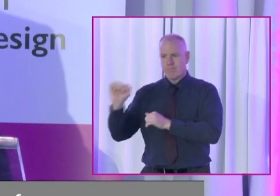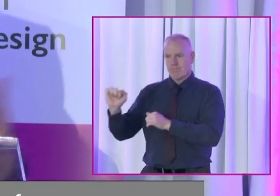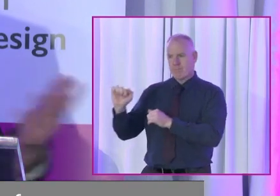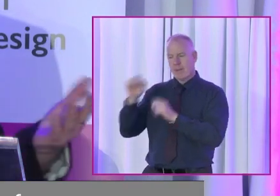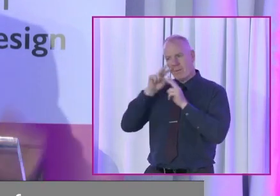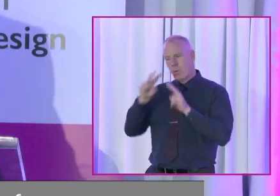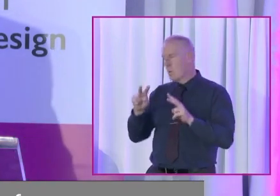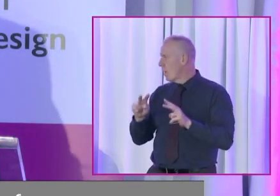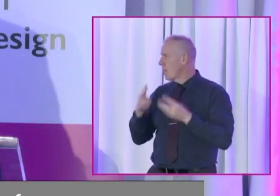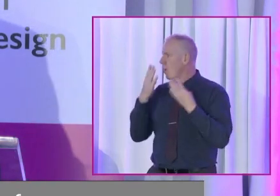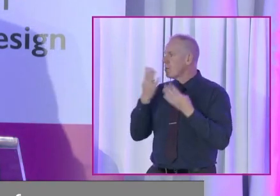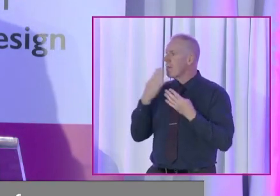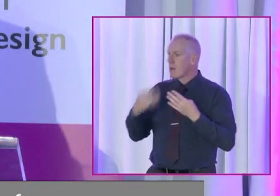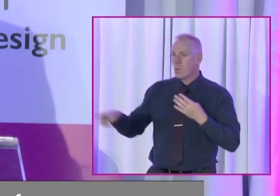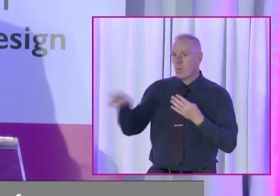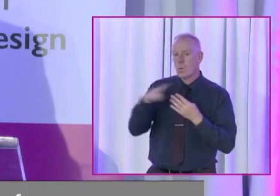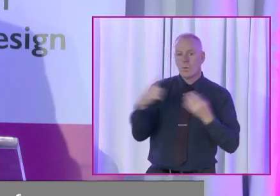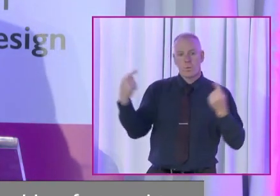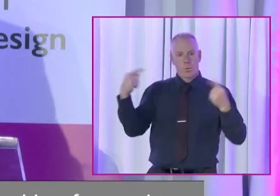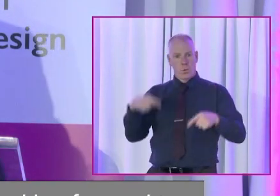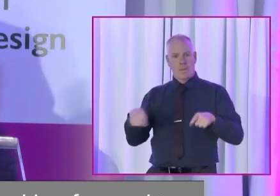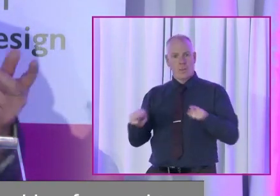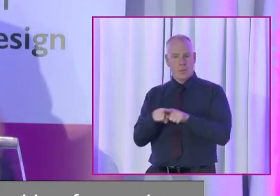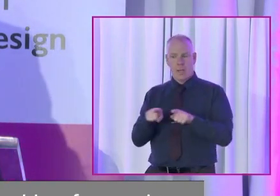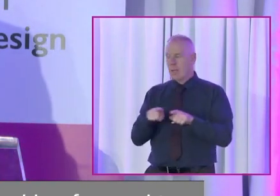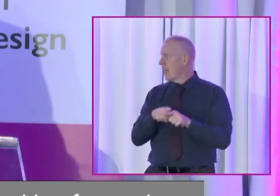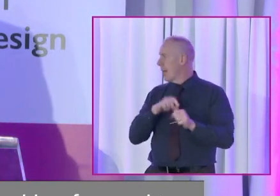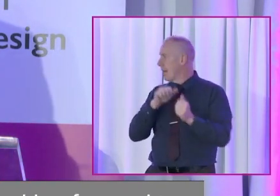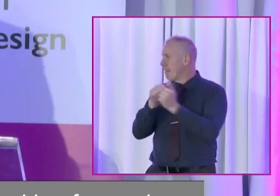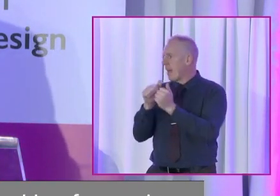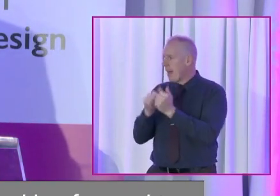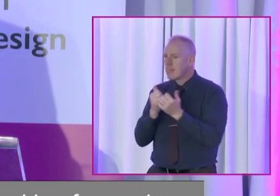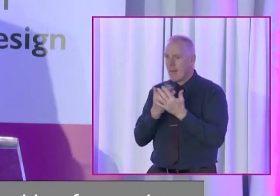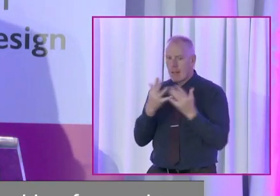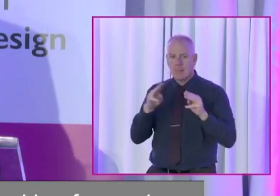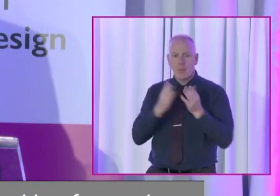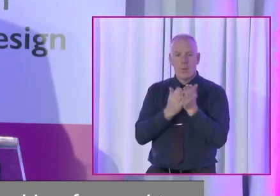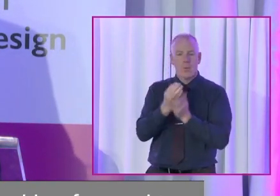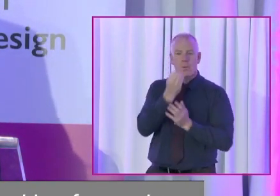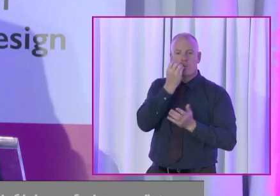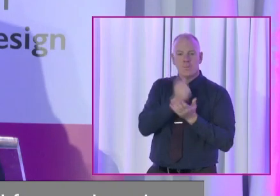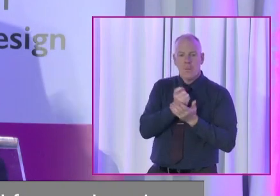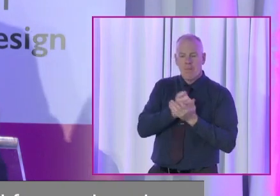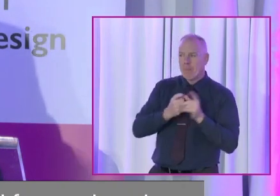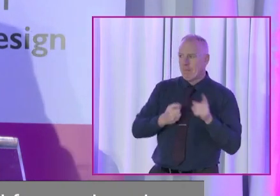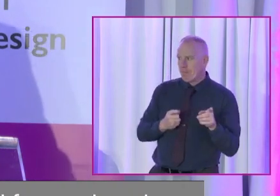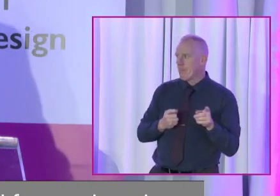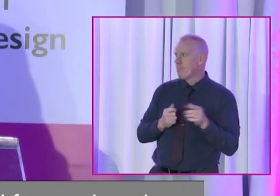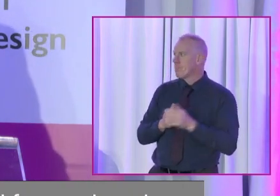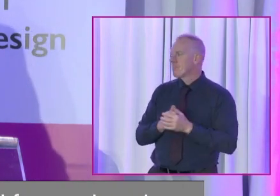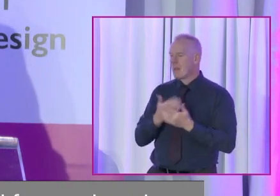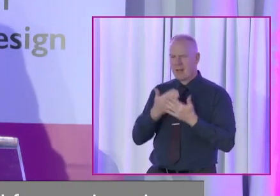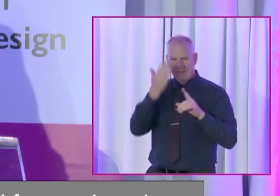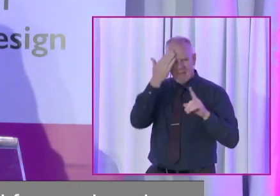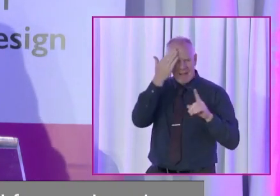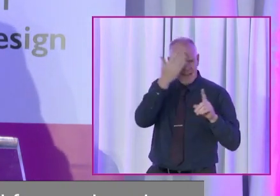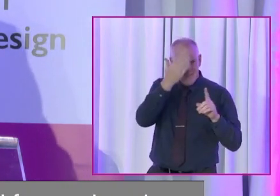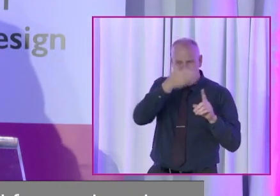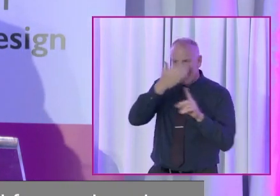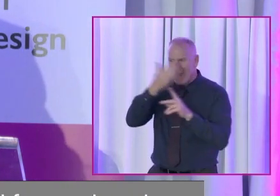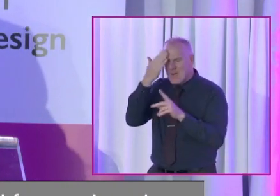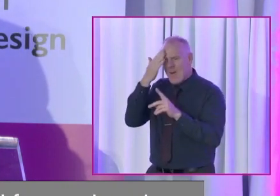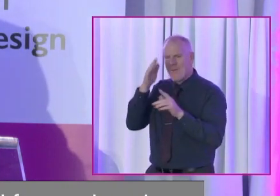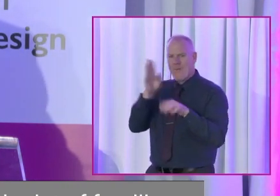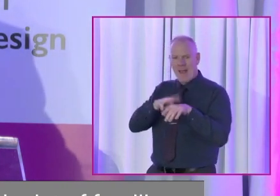And I want to thank you all as well for coming along, and I met a lot of people there during the lunch break, a lot of familiar faces and old